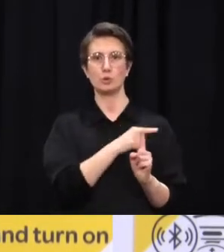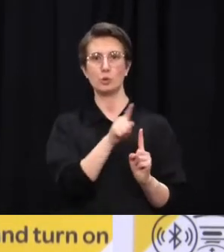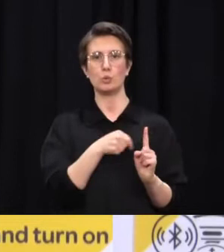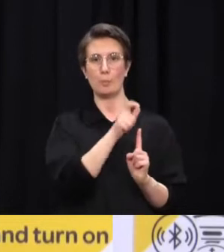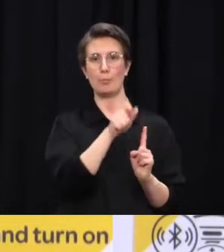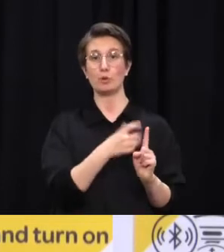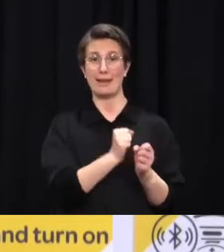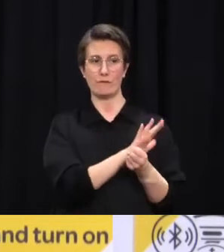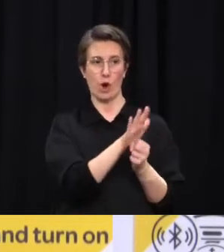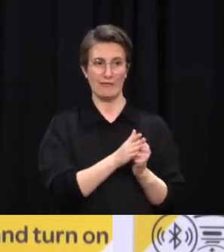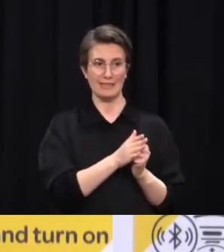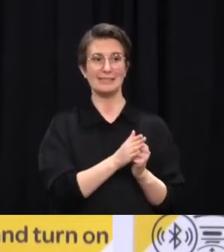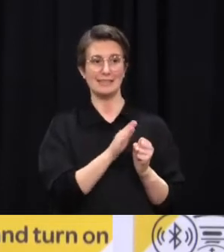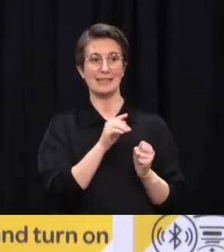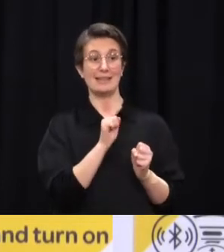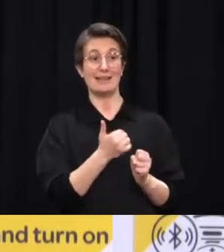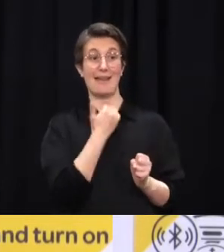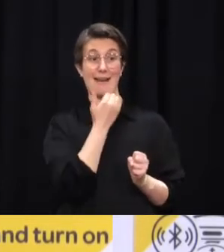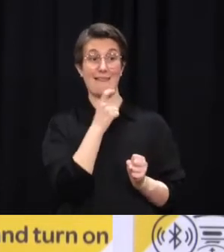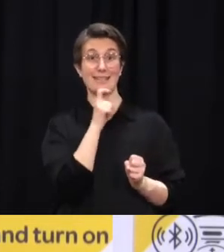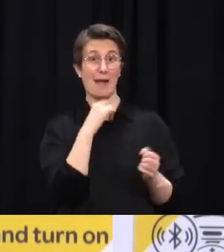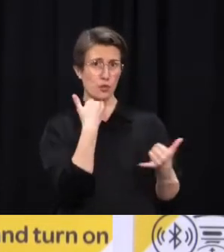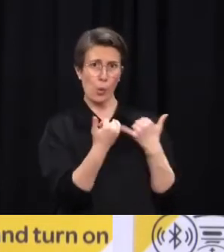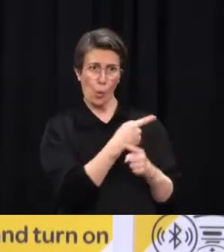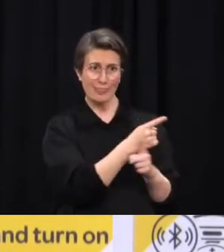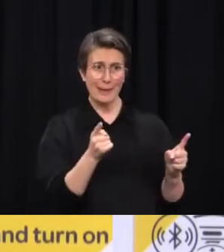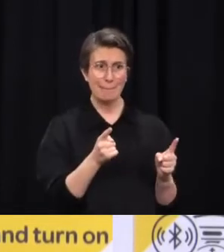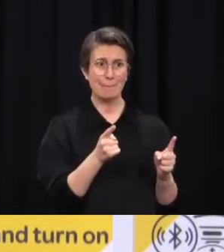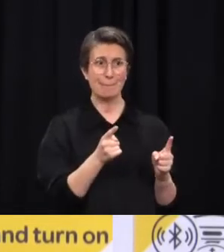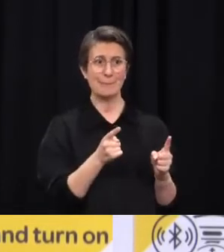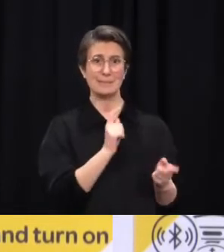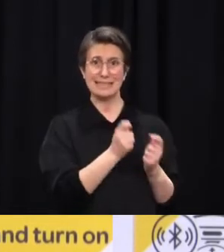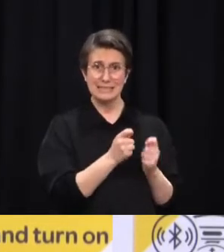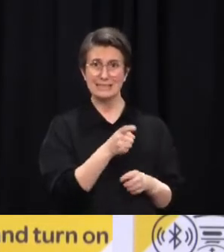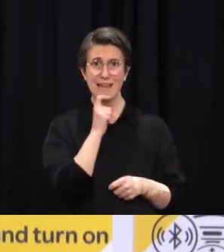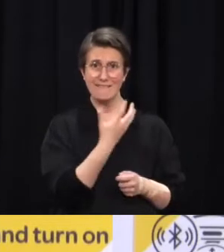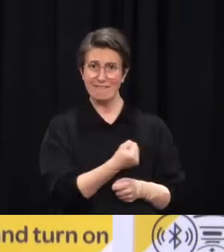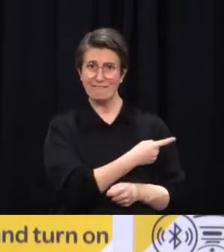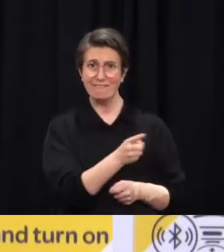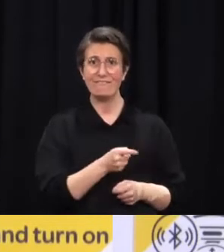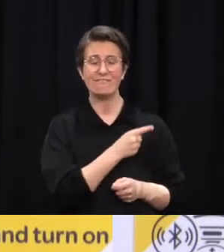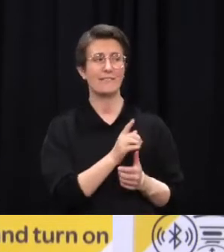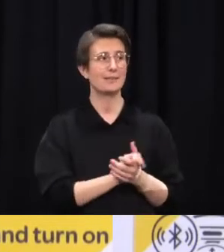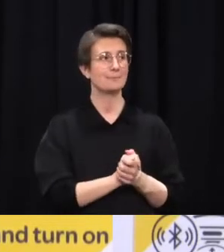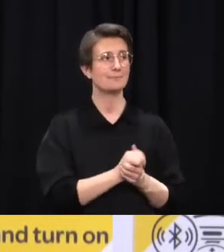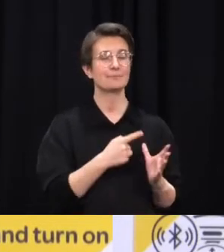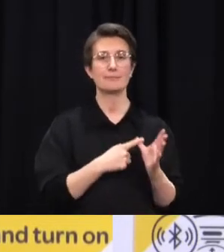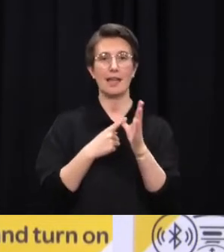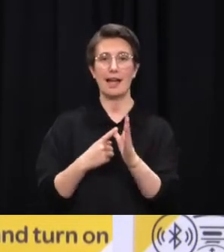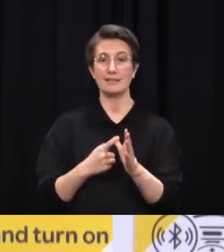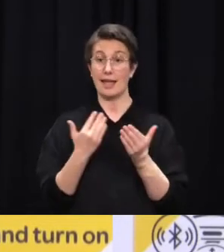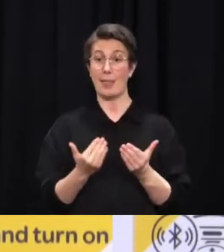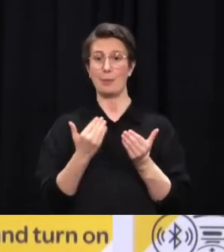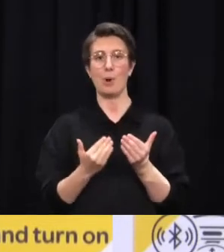we have staff across all our public health units now, they're at 100% of their surge capacity. The health line,